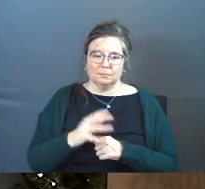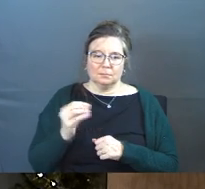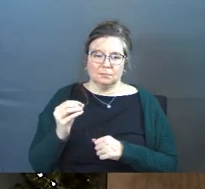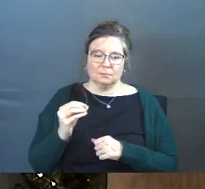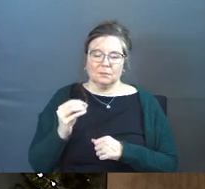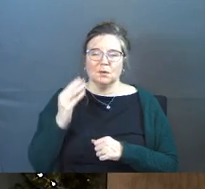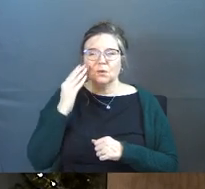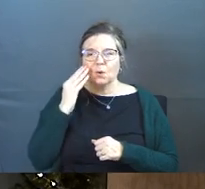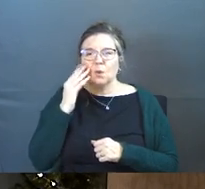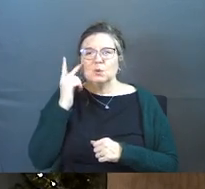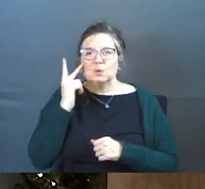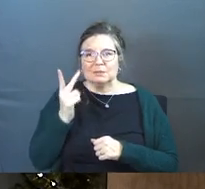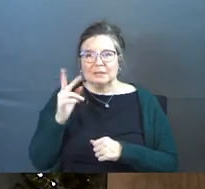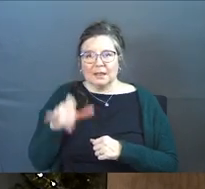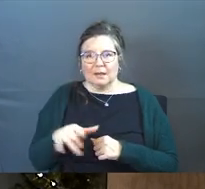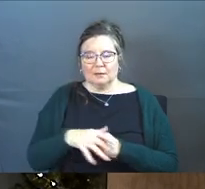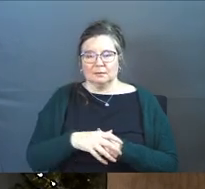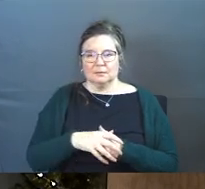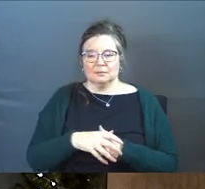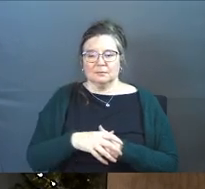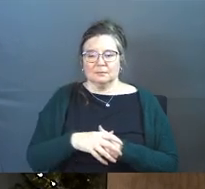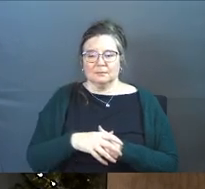and you know you see that